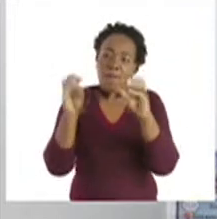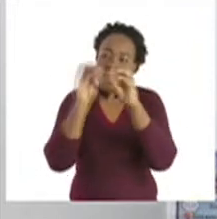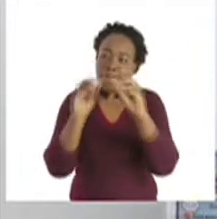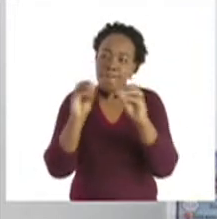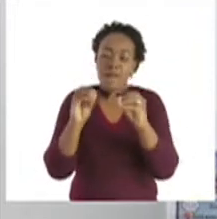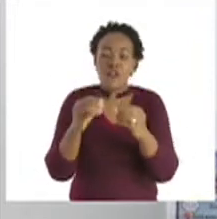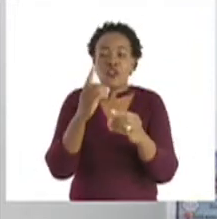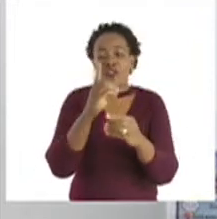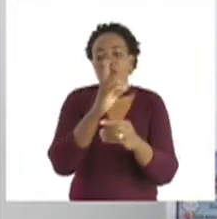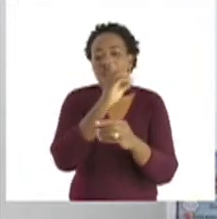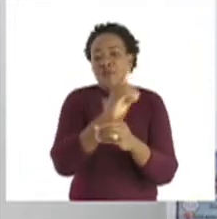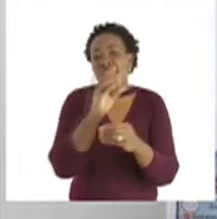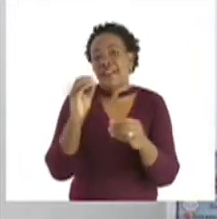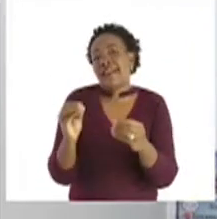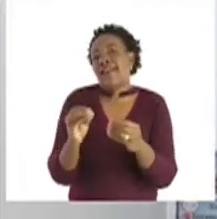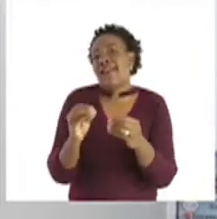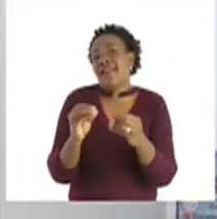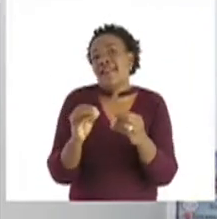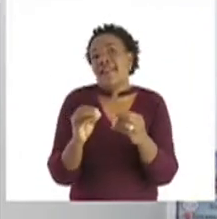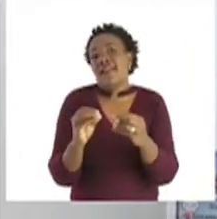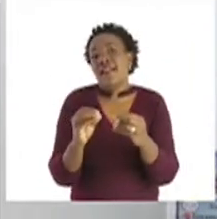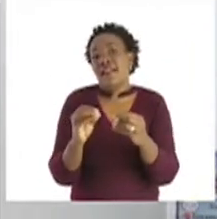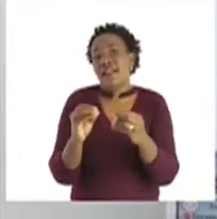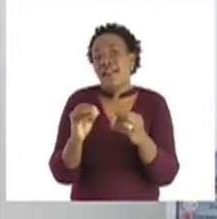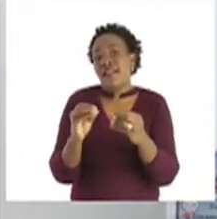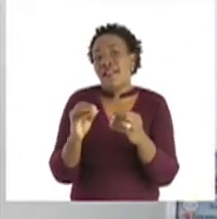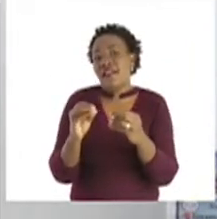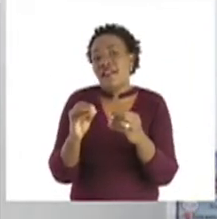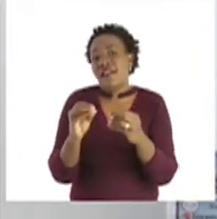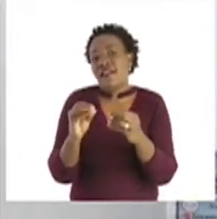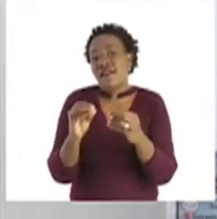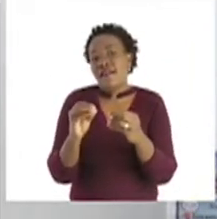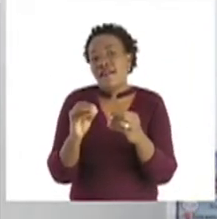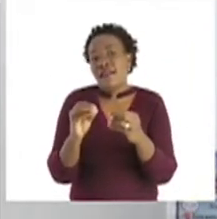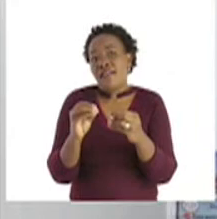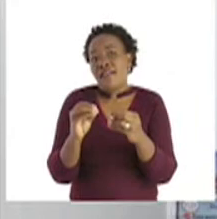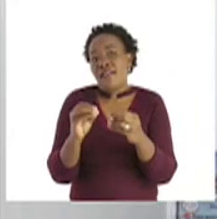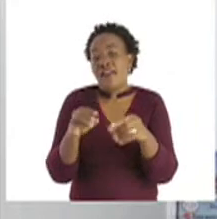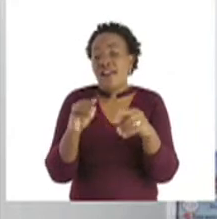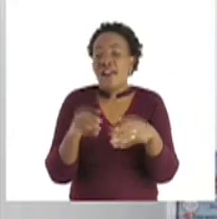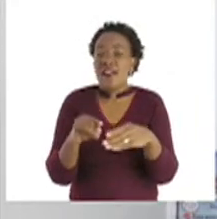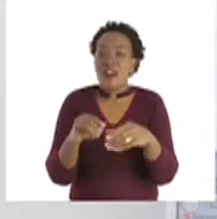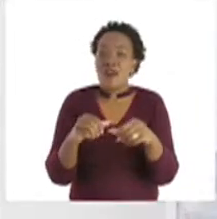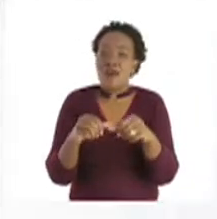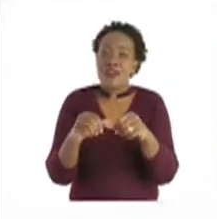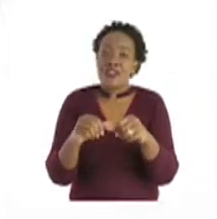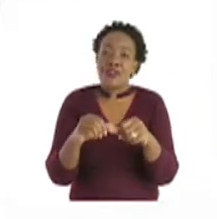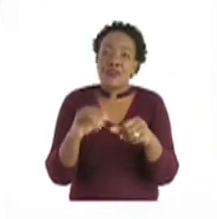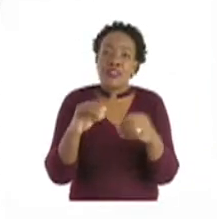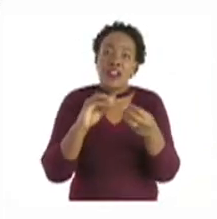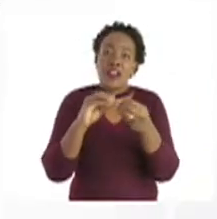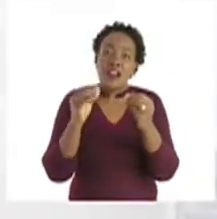Okay, I'll do number 4 with you from our booklet.